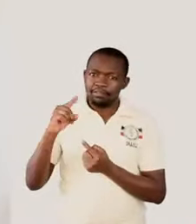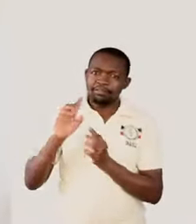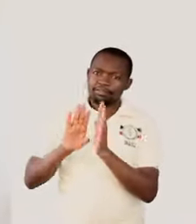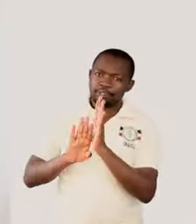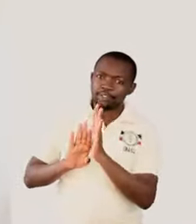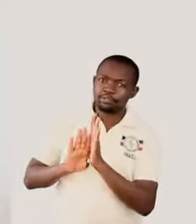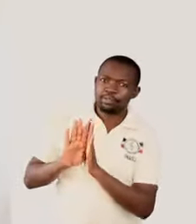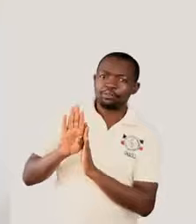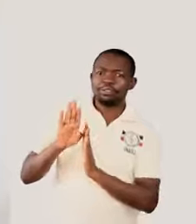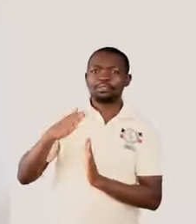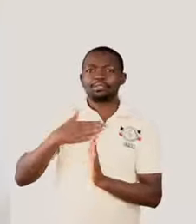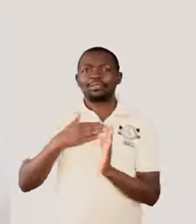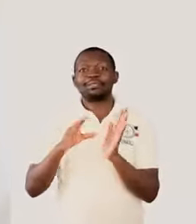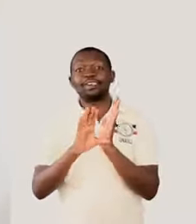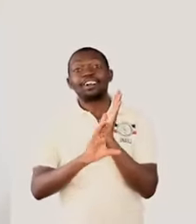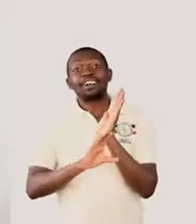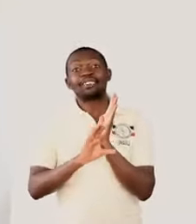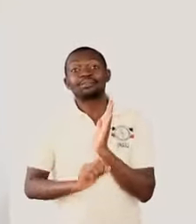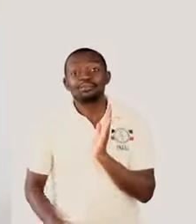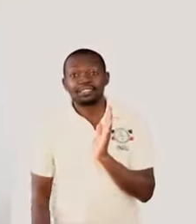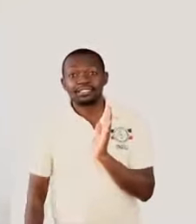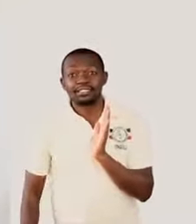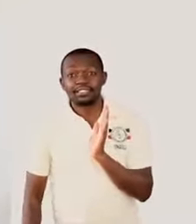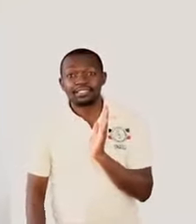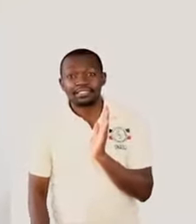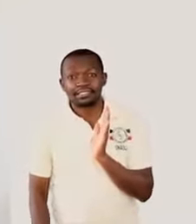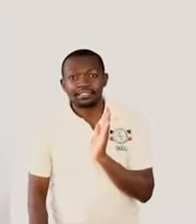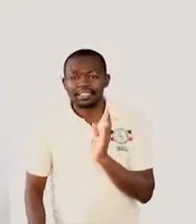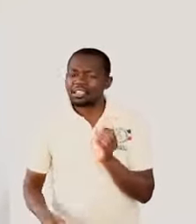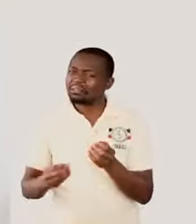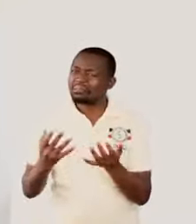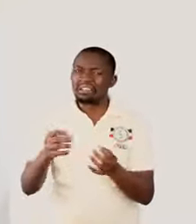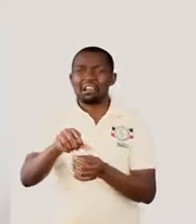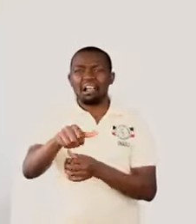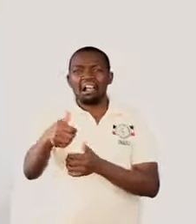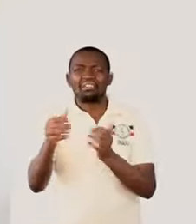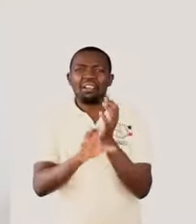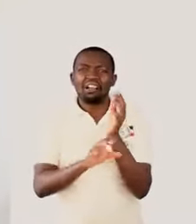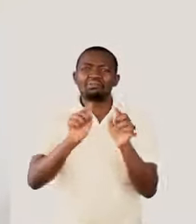of our country and any other countries anyway?